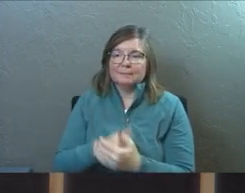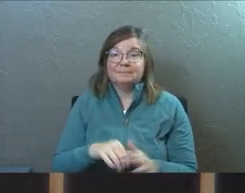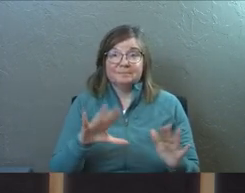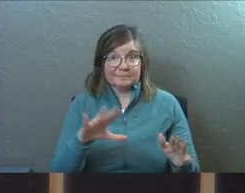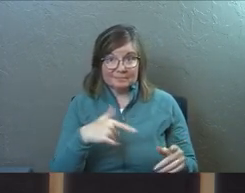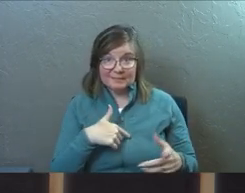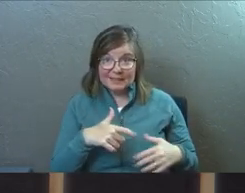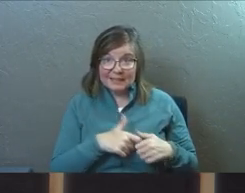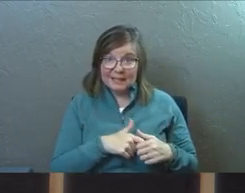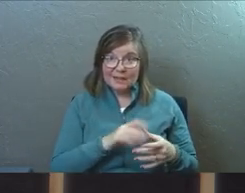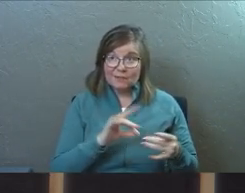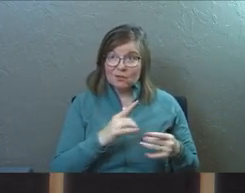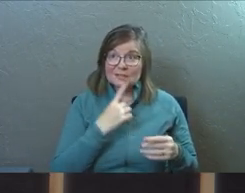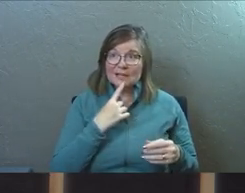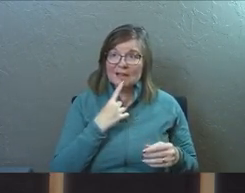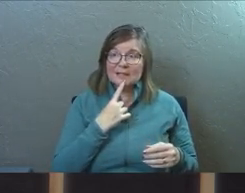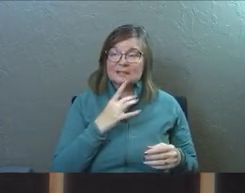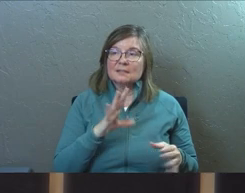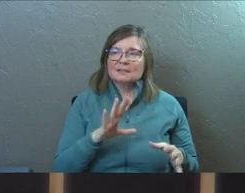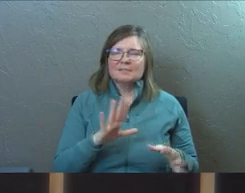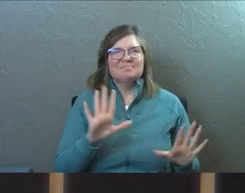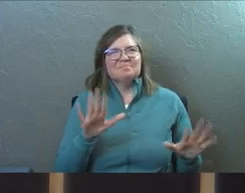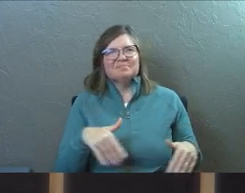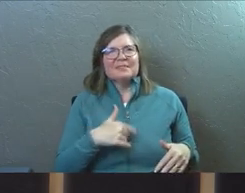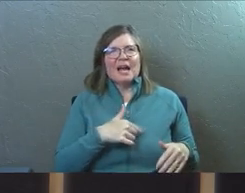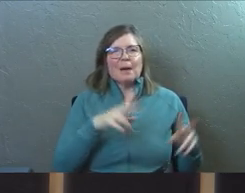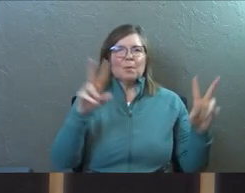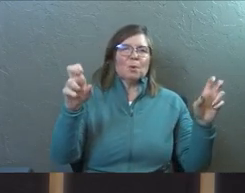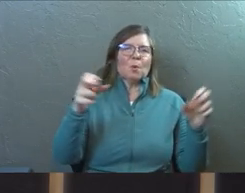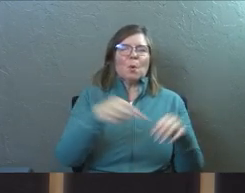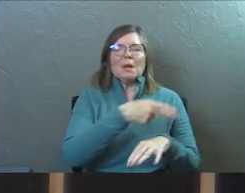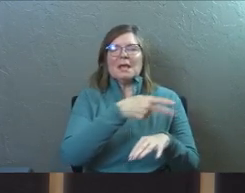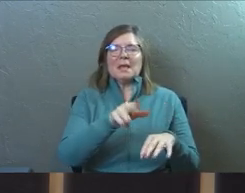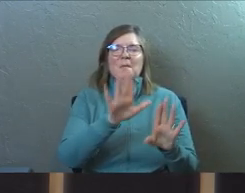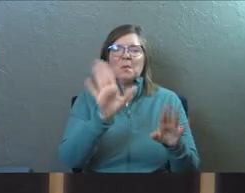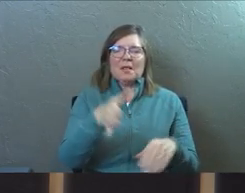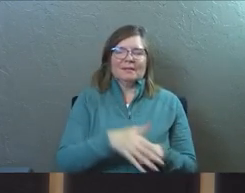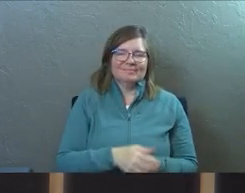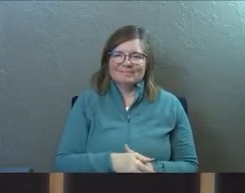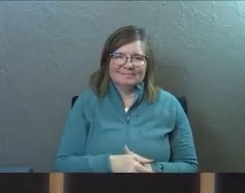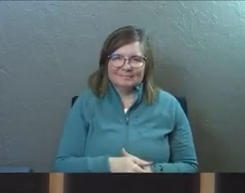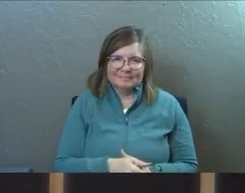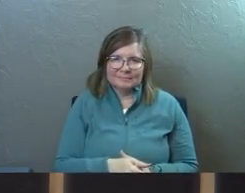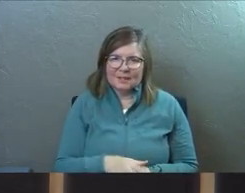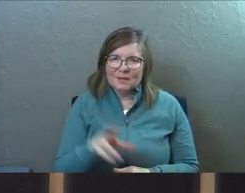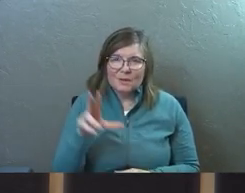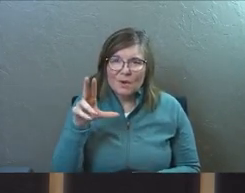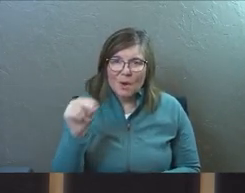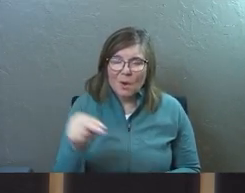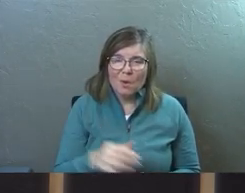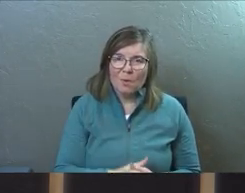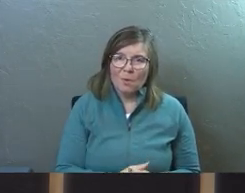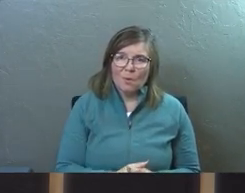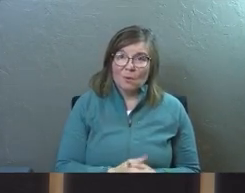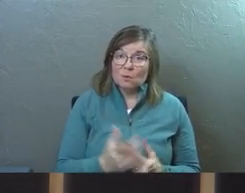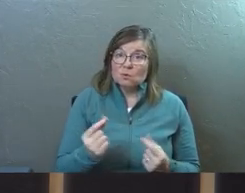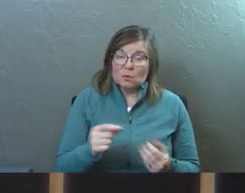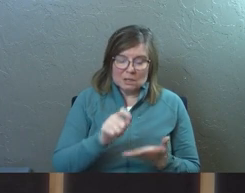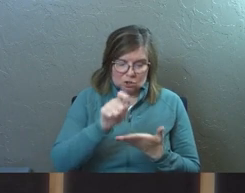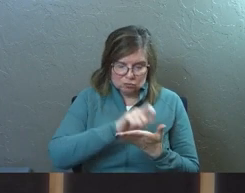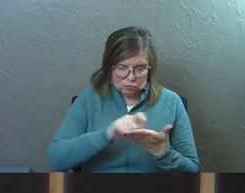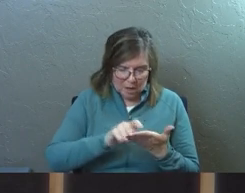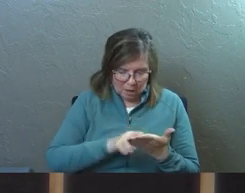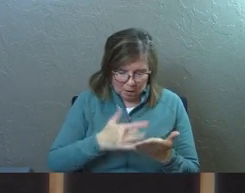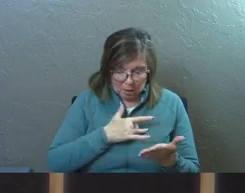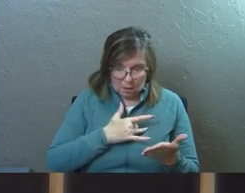So does he get to that verse and say, you know what? I'm going to quote a hymn here. Heck no. What he did is